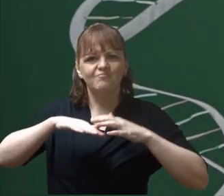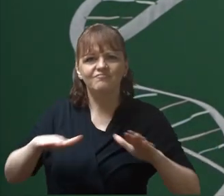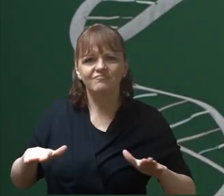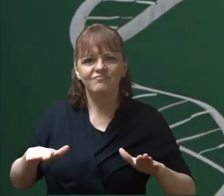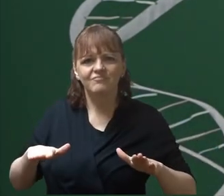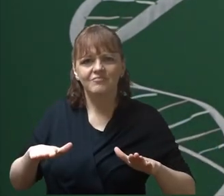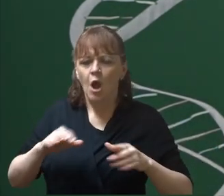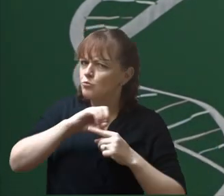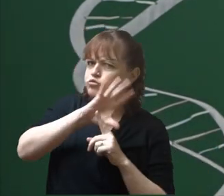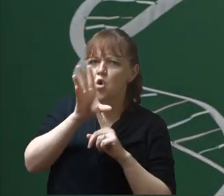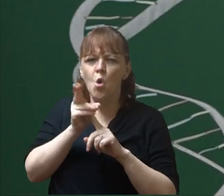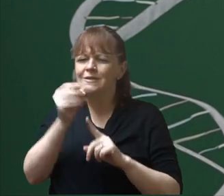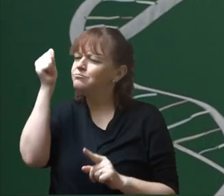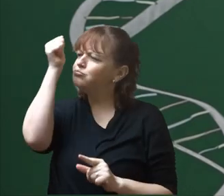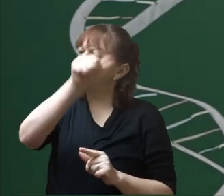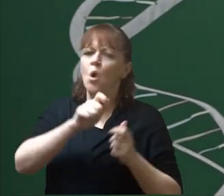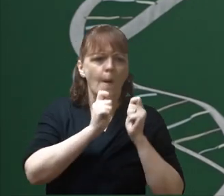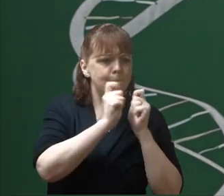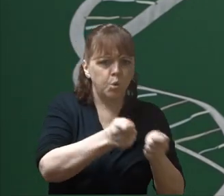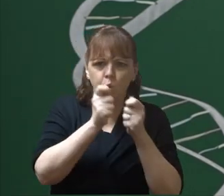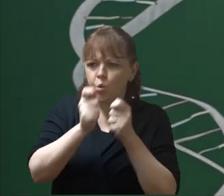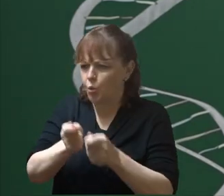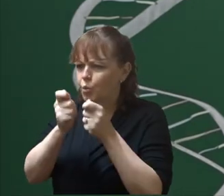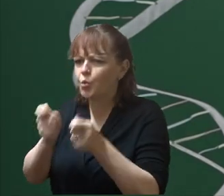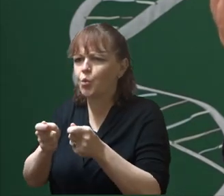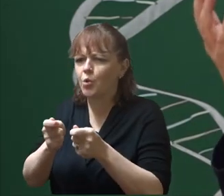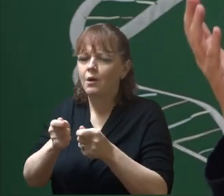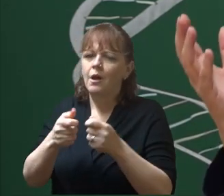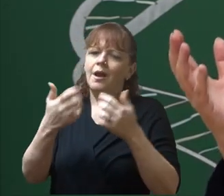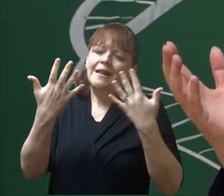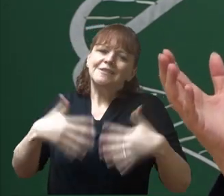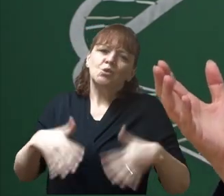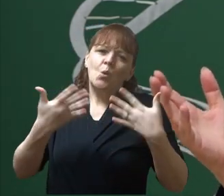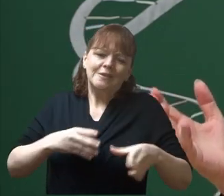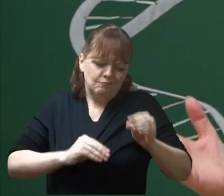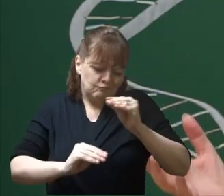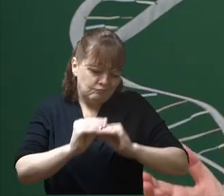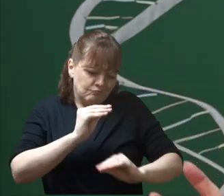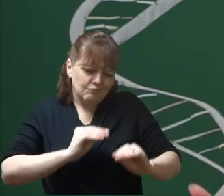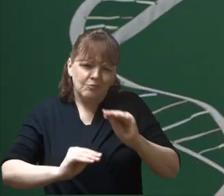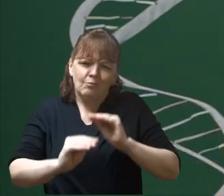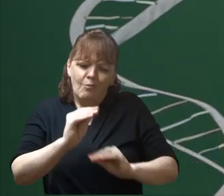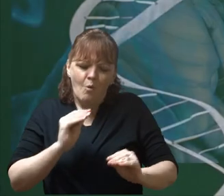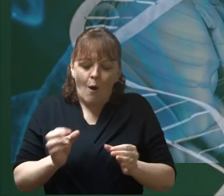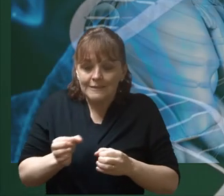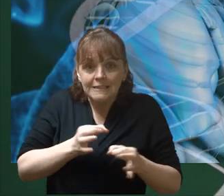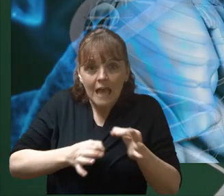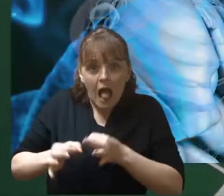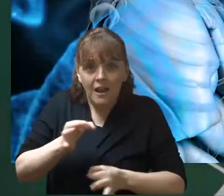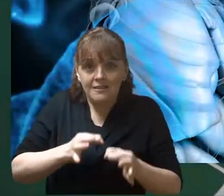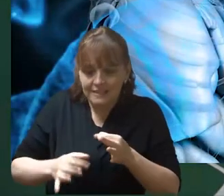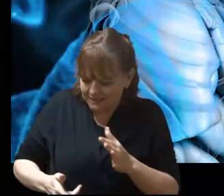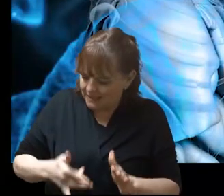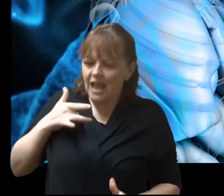No, proteins are cleverly prescribed, the exquisite origami of living cells.